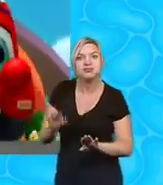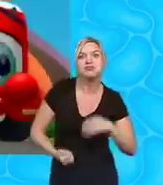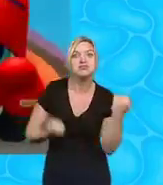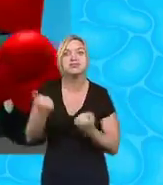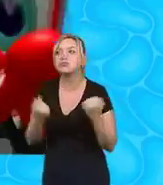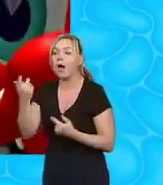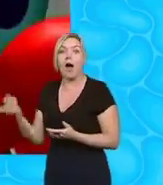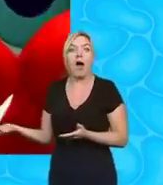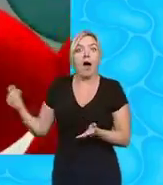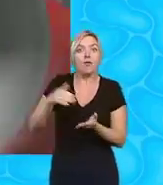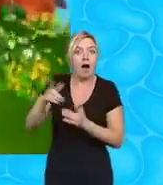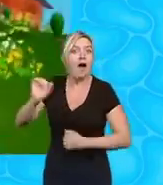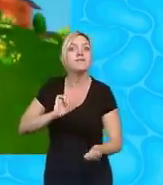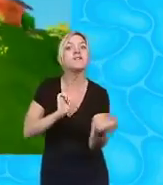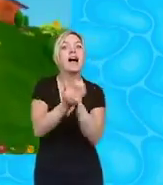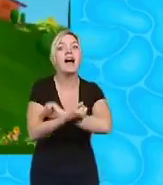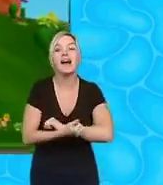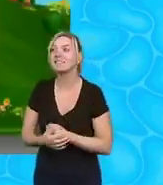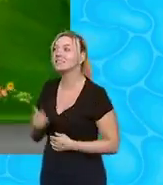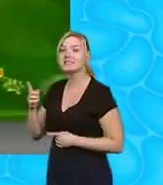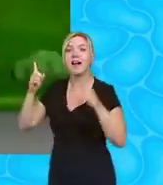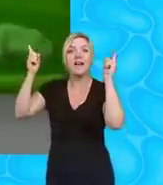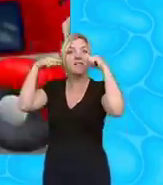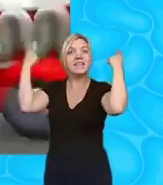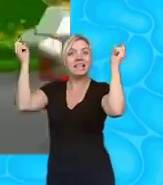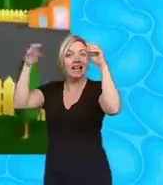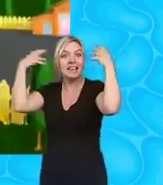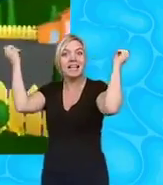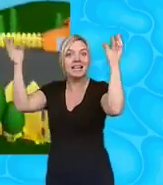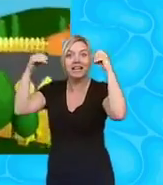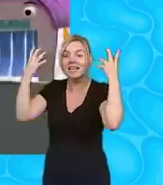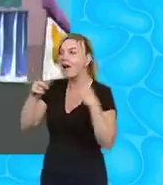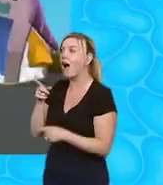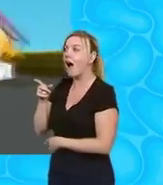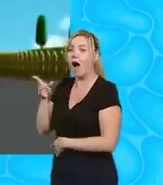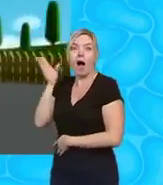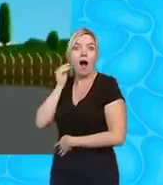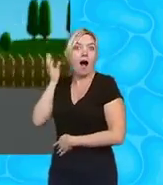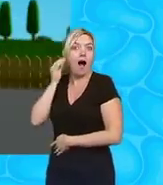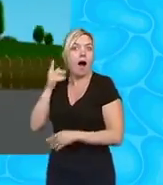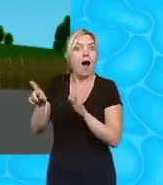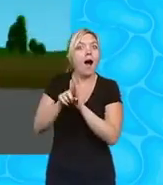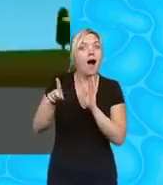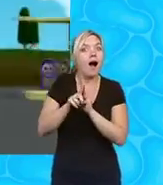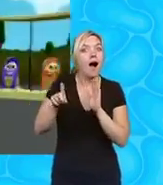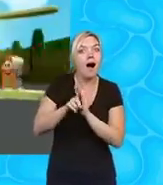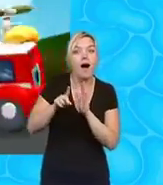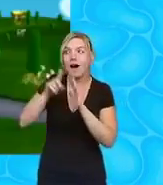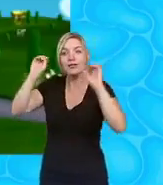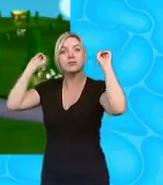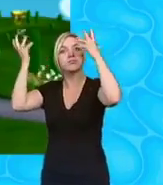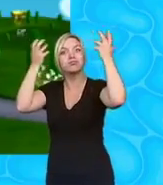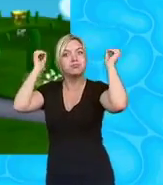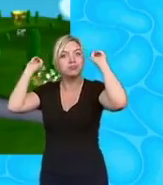Finley and all his friends Finley the fire engine hear the sound the sound of your